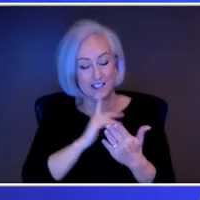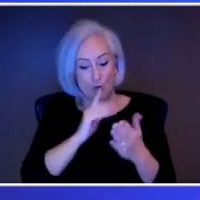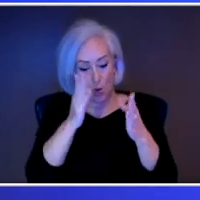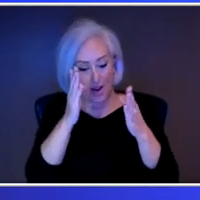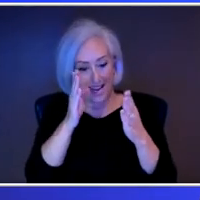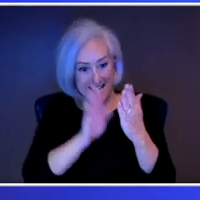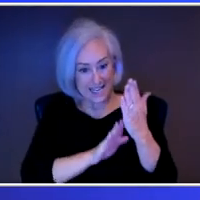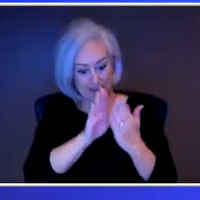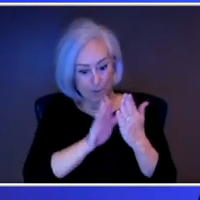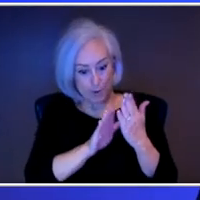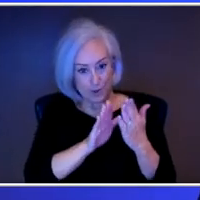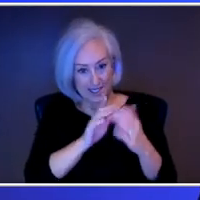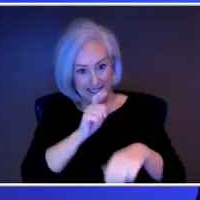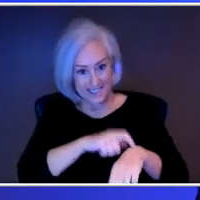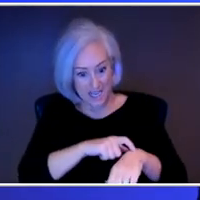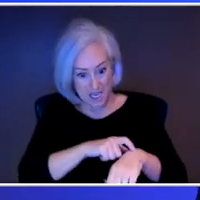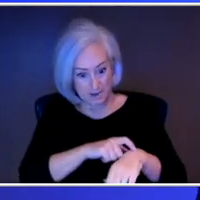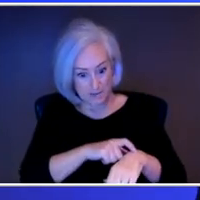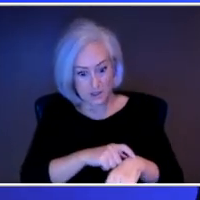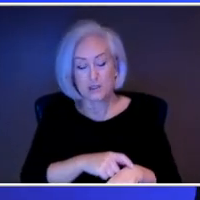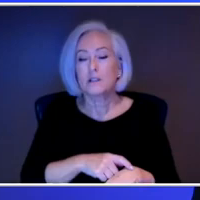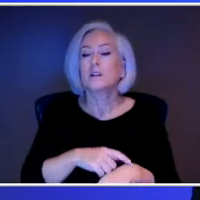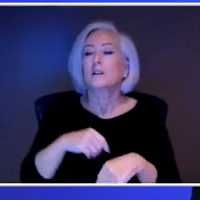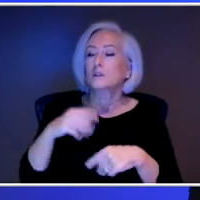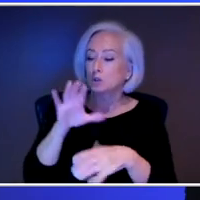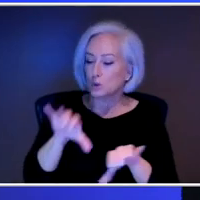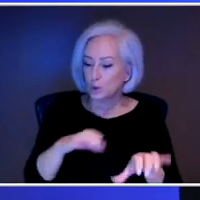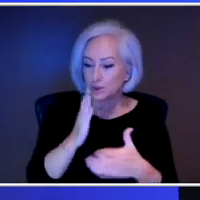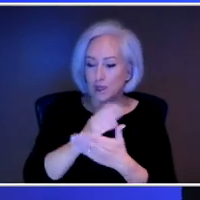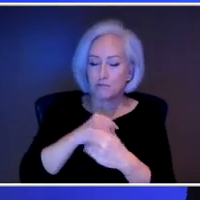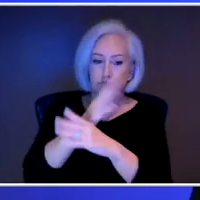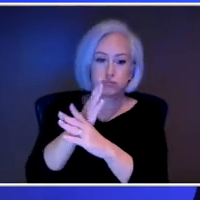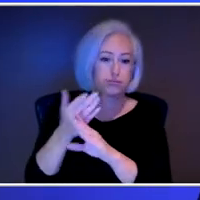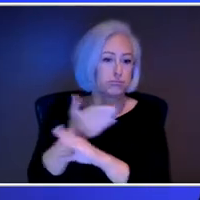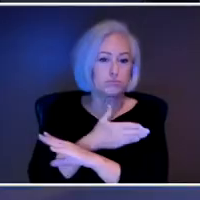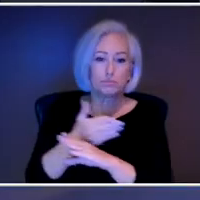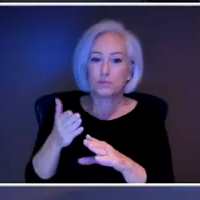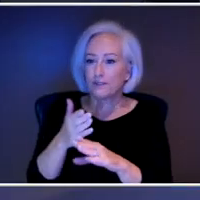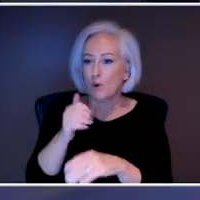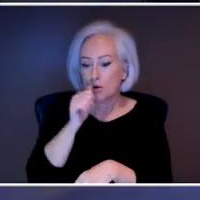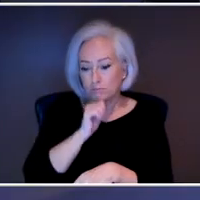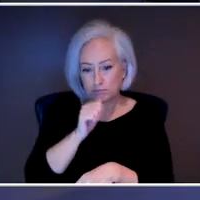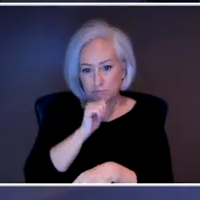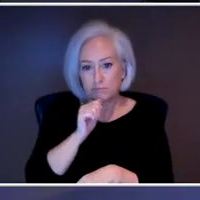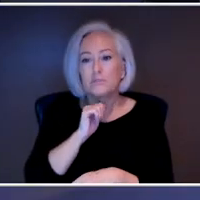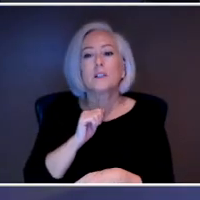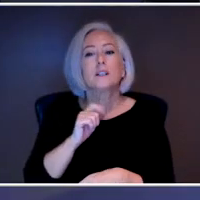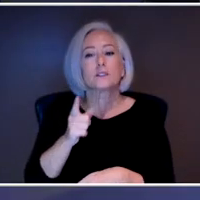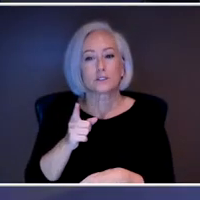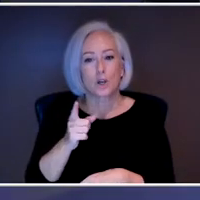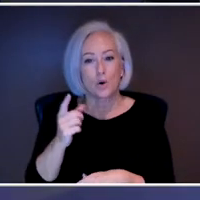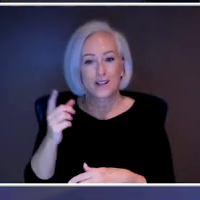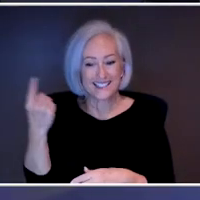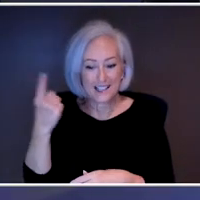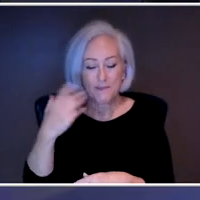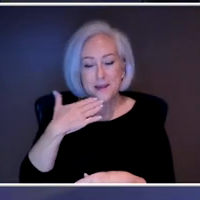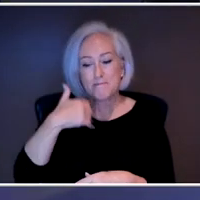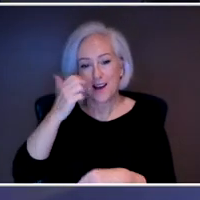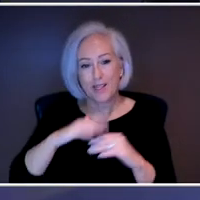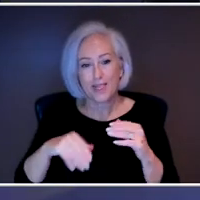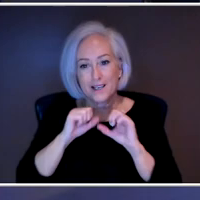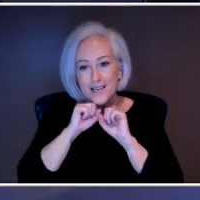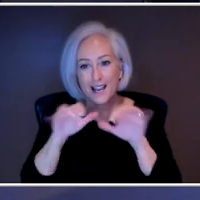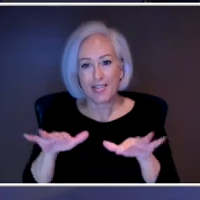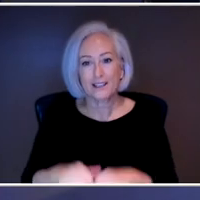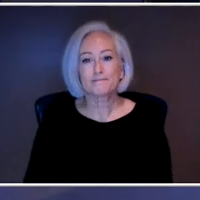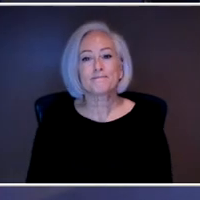nurse you through. Because I promise something is going to be better than nothing 100% of the time. That's the takeaway. Something better than nothing. Dr. K, what is the takeaway